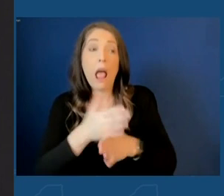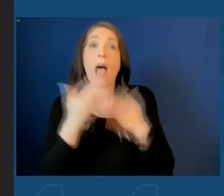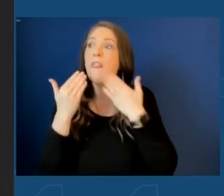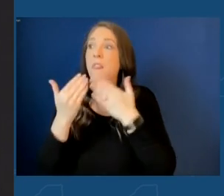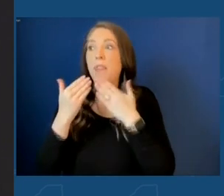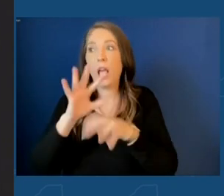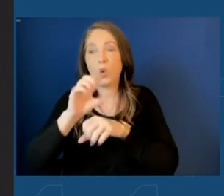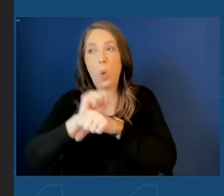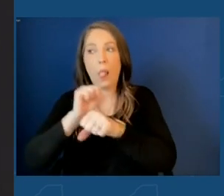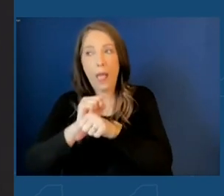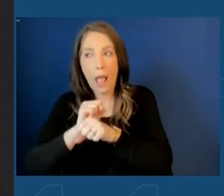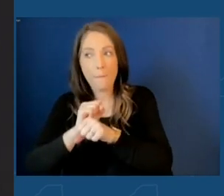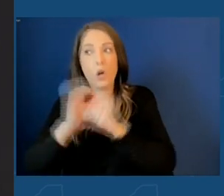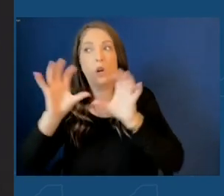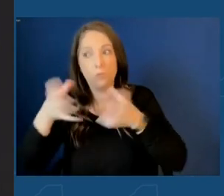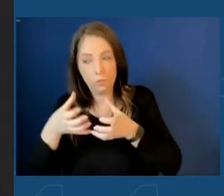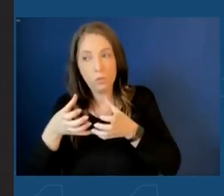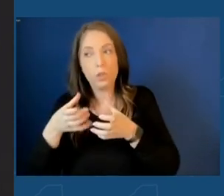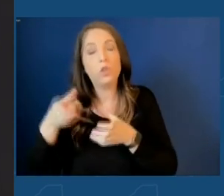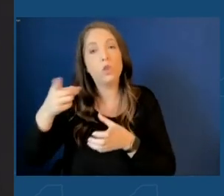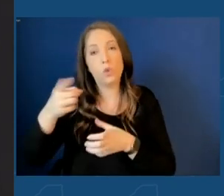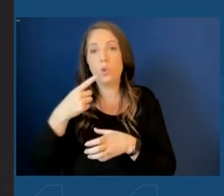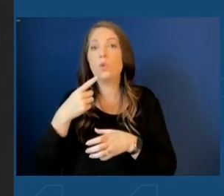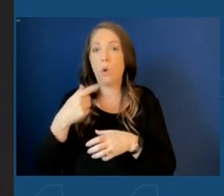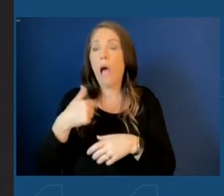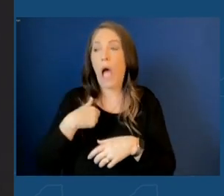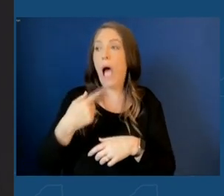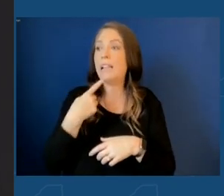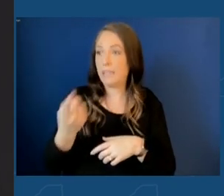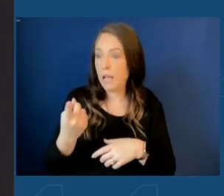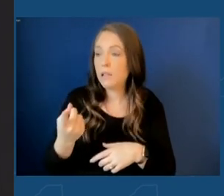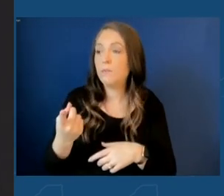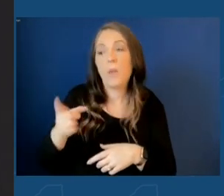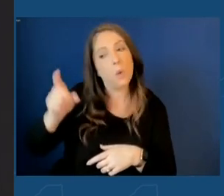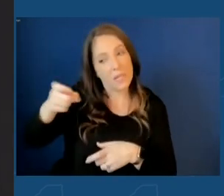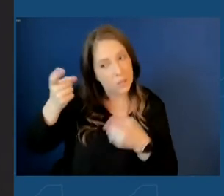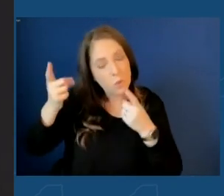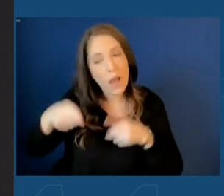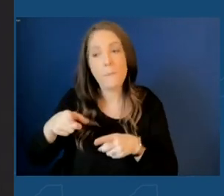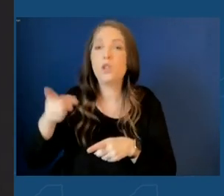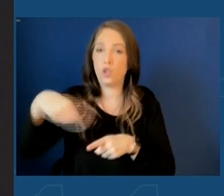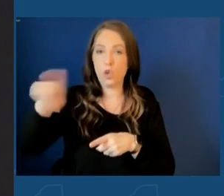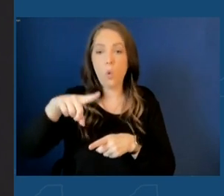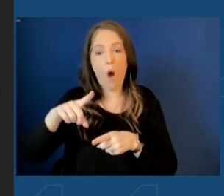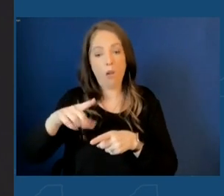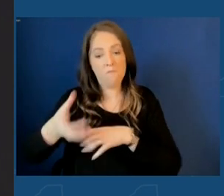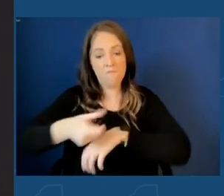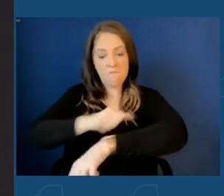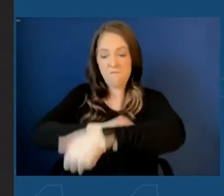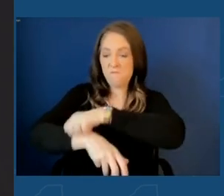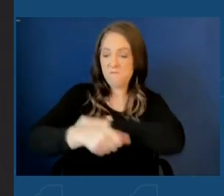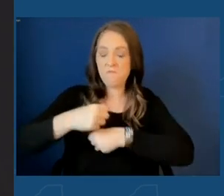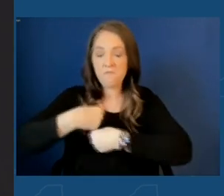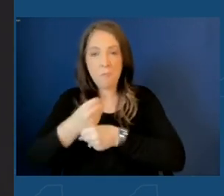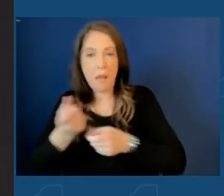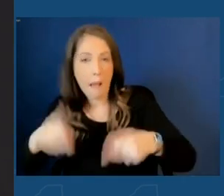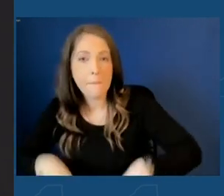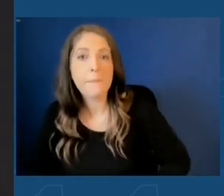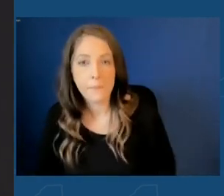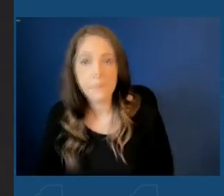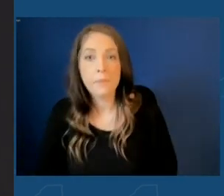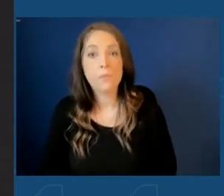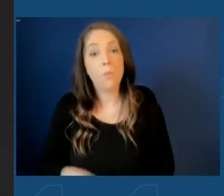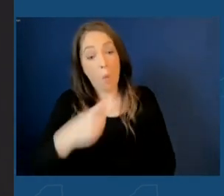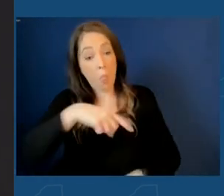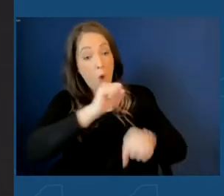with us, Greg Lancet and others, who stepped up when I said there's something we need to have happened here and you made it happen. But those building trades workers are going to